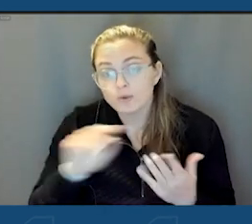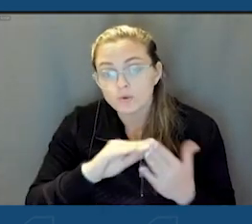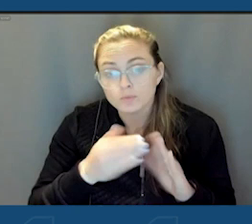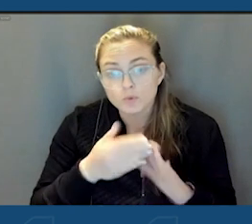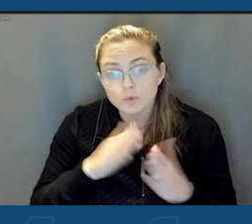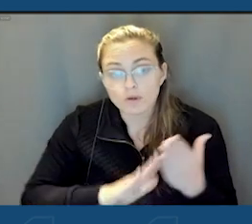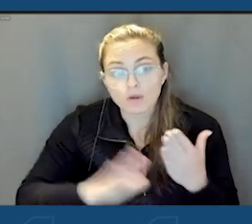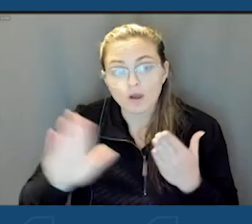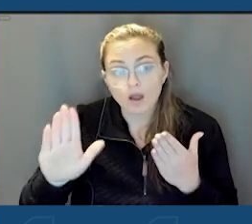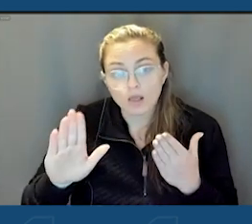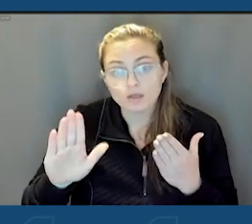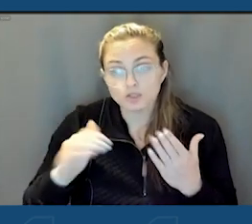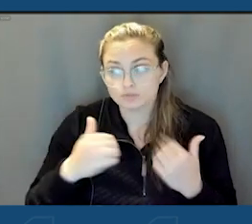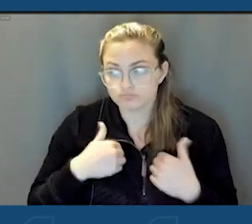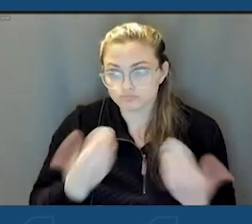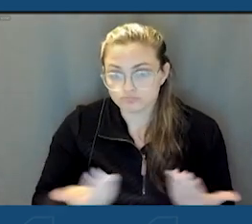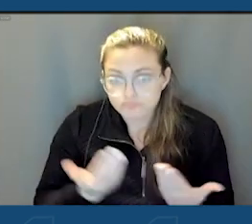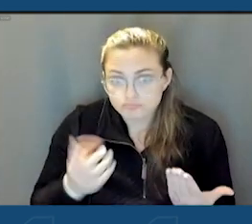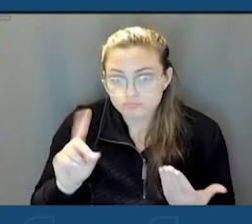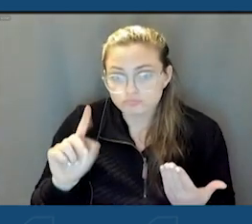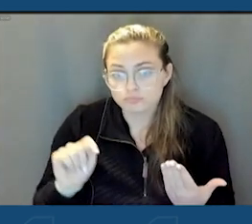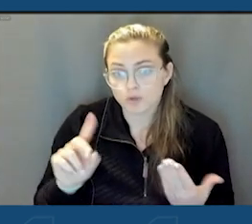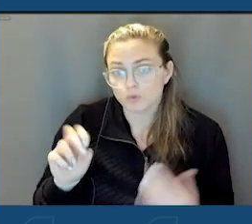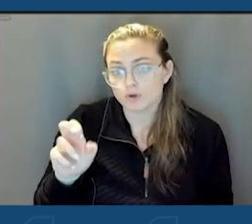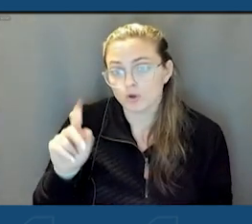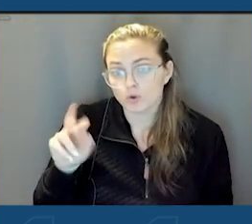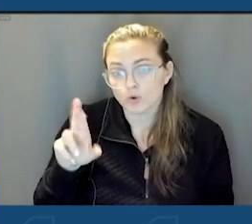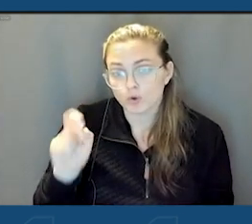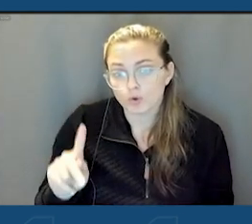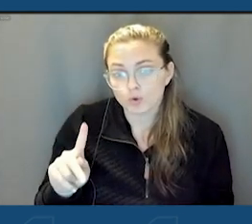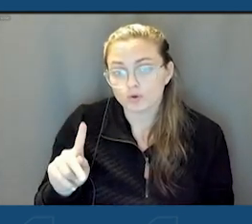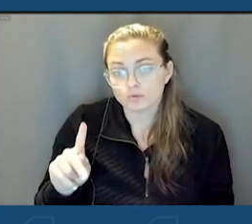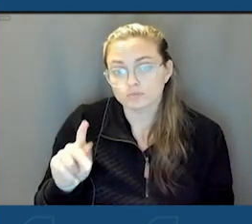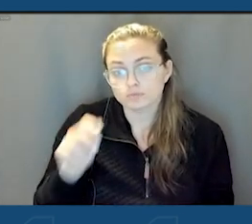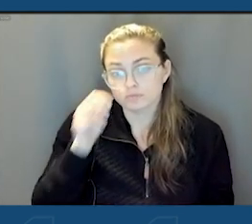having a presence here in downtown Dunkirk, in the city of Dunkirk.